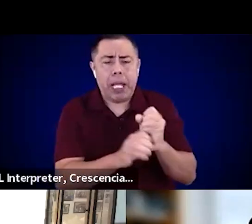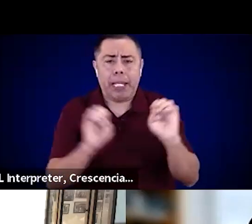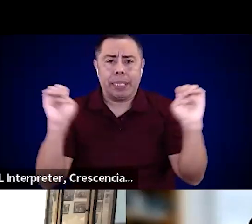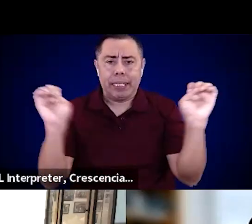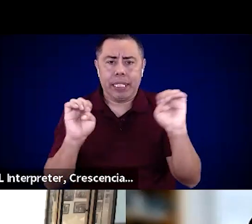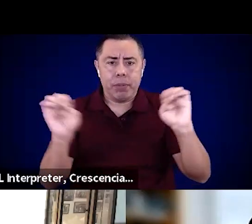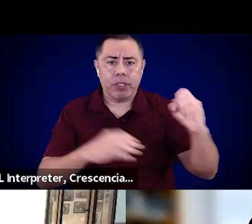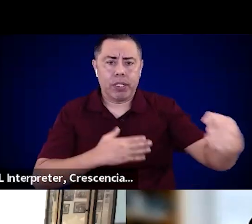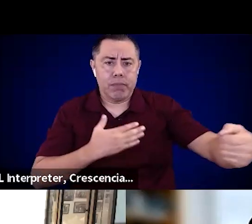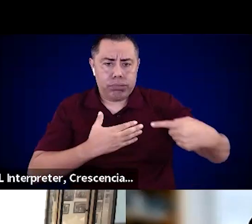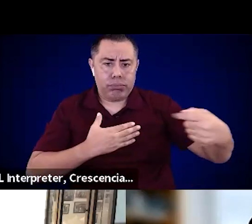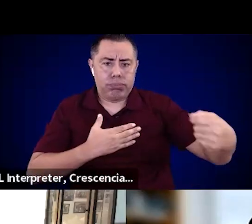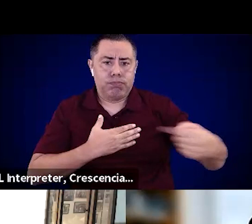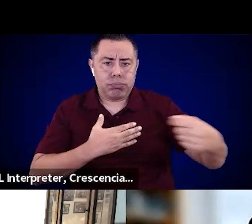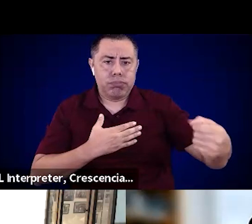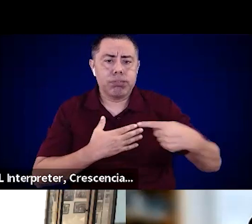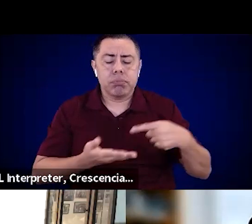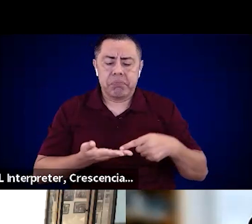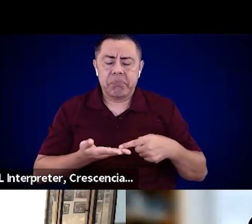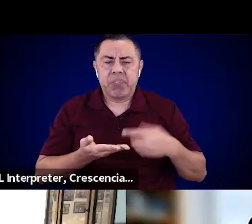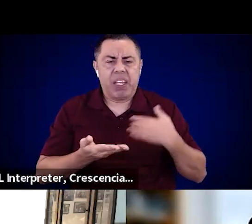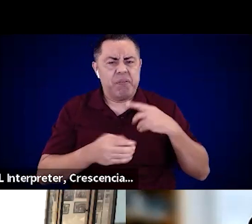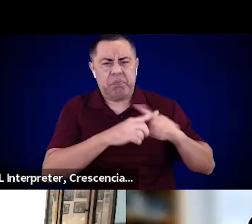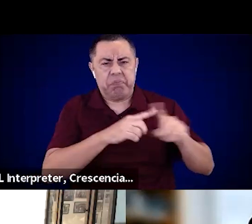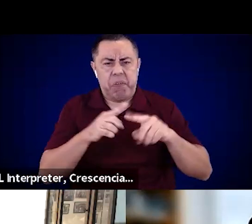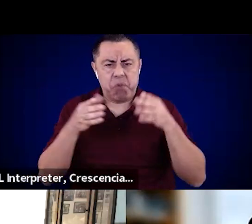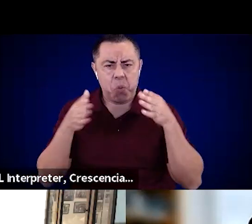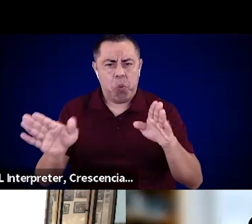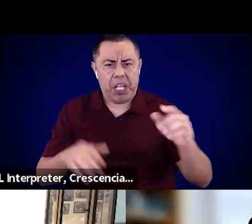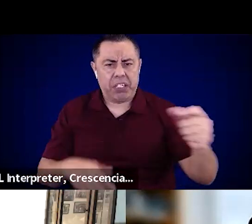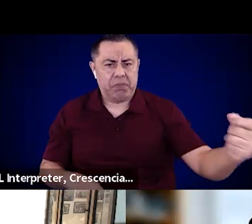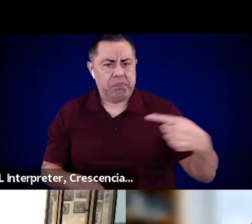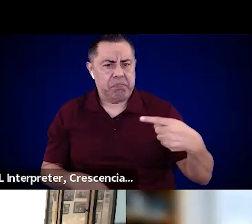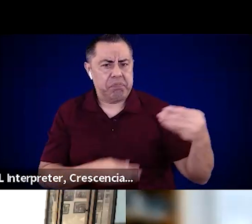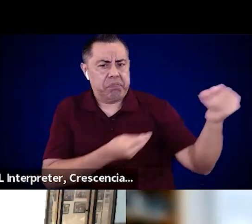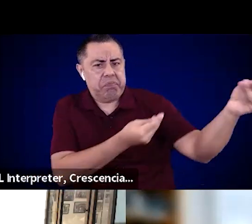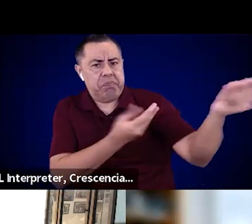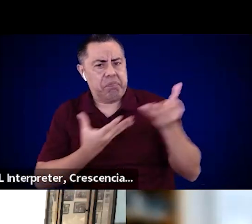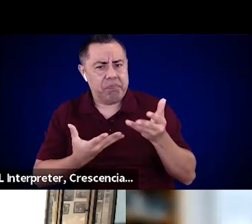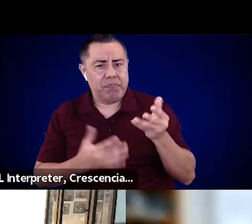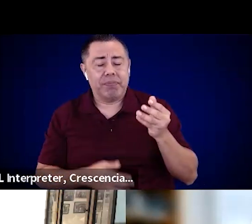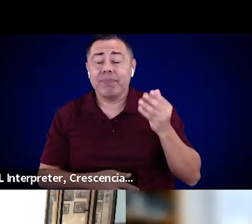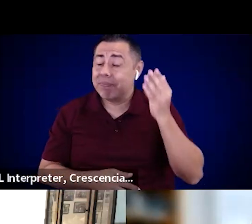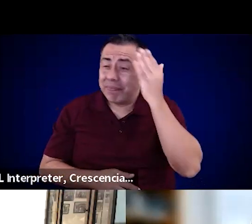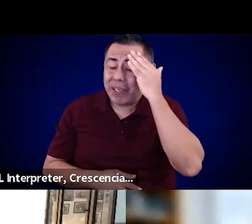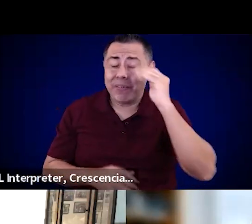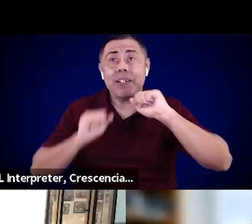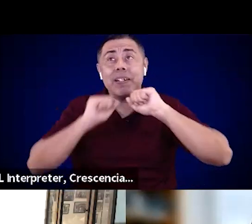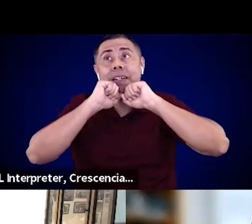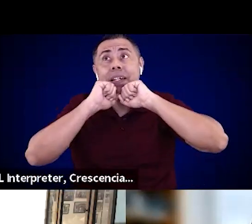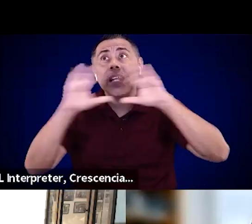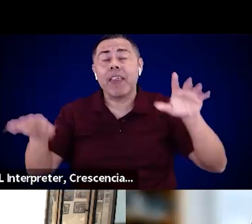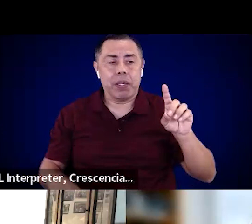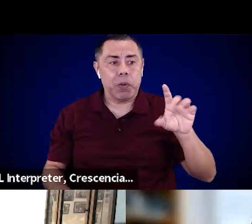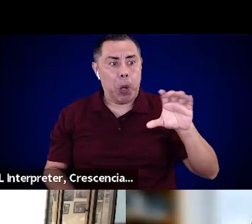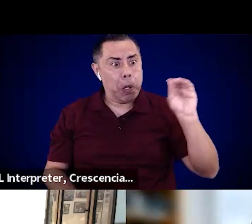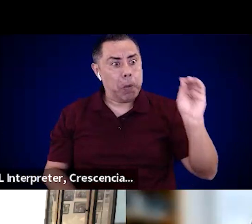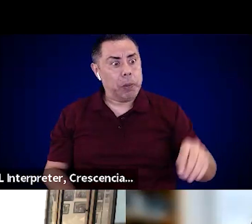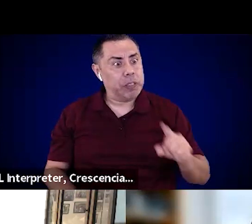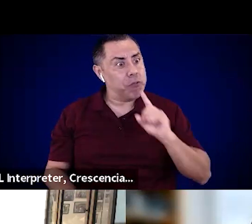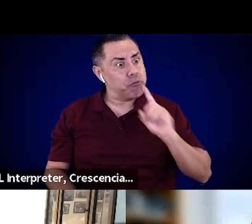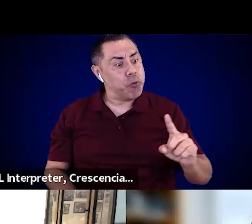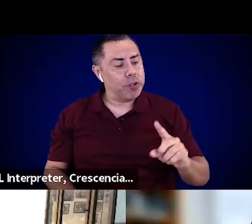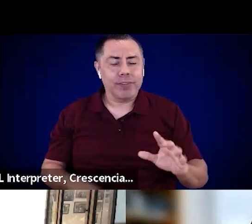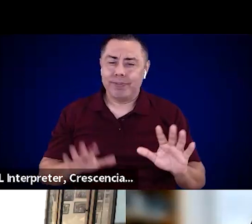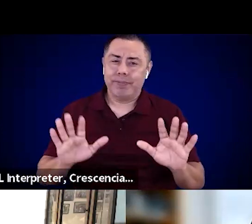sources that we have nowadays, although nothing is certain. I certainly have